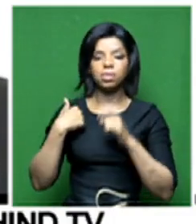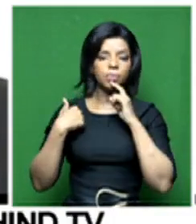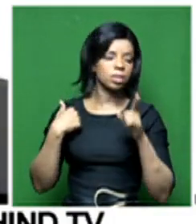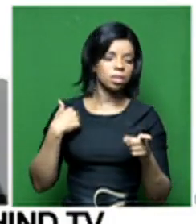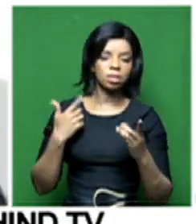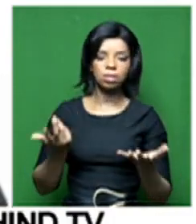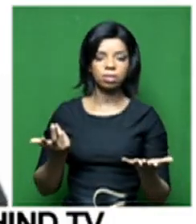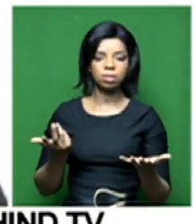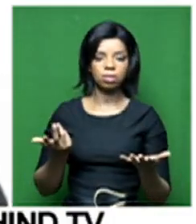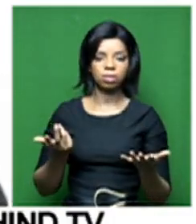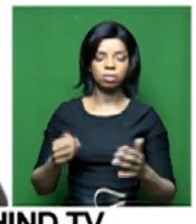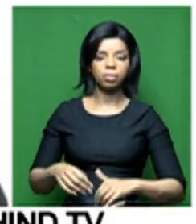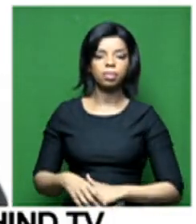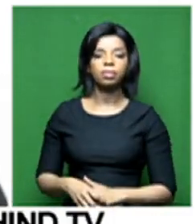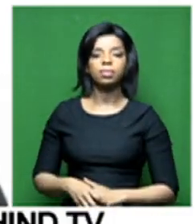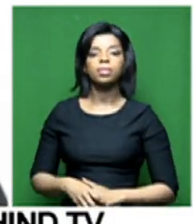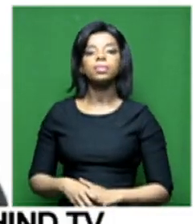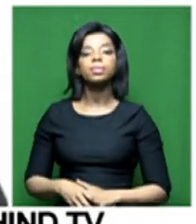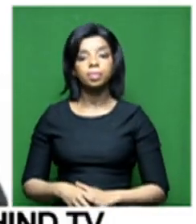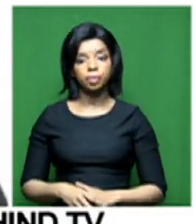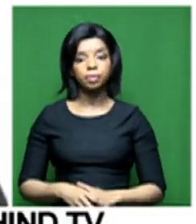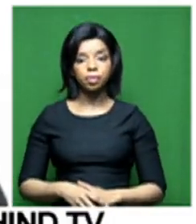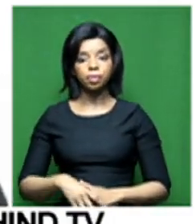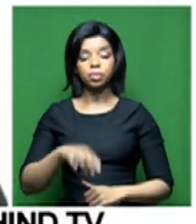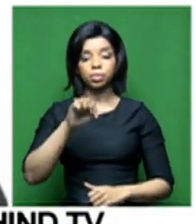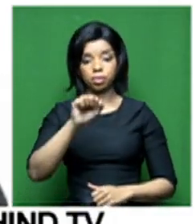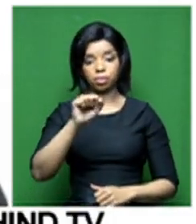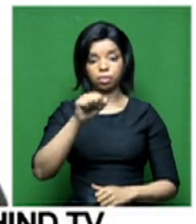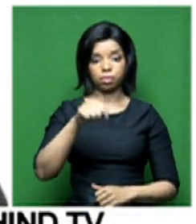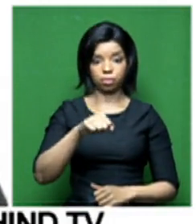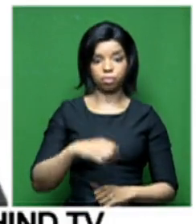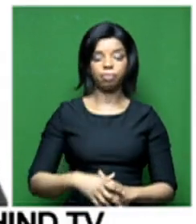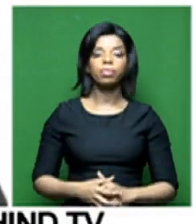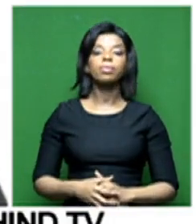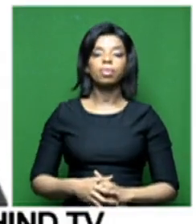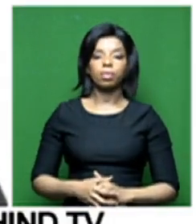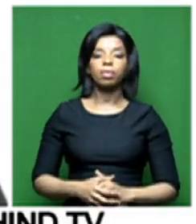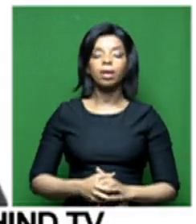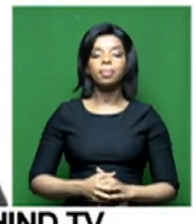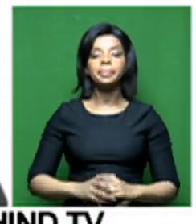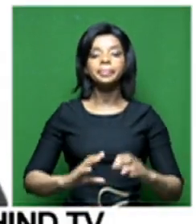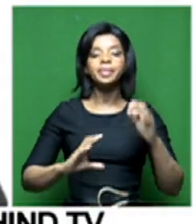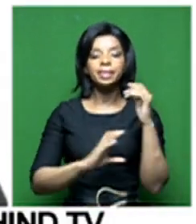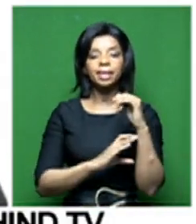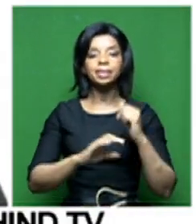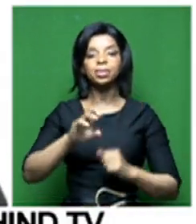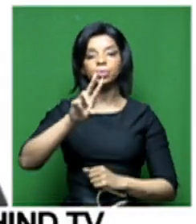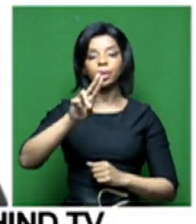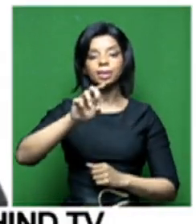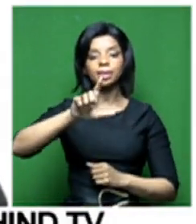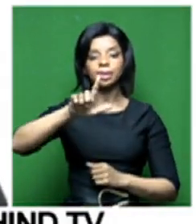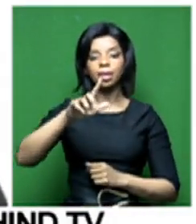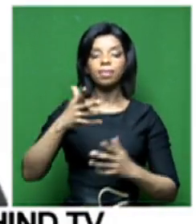Yes, I think, like I've touched, when Section 27 of the Broadcasting Act was crafted,